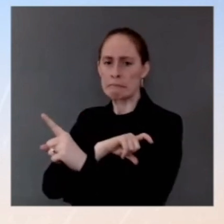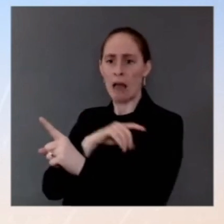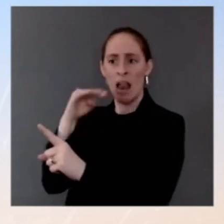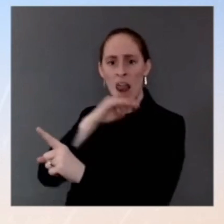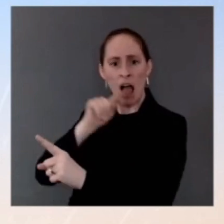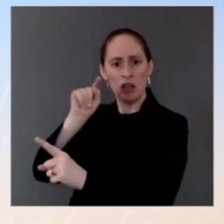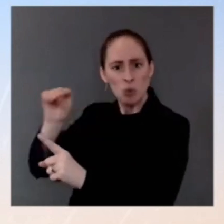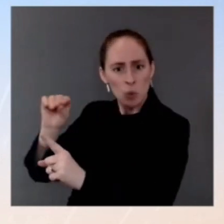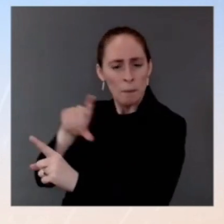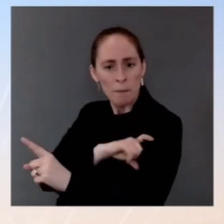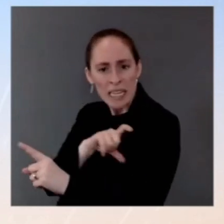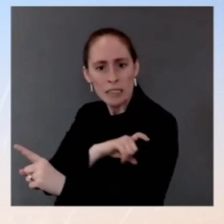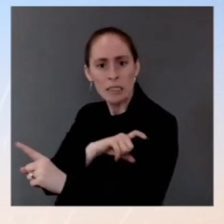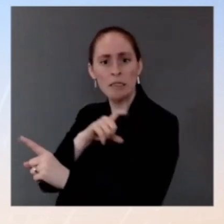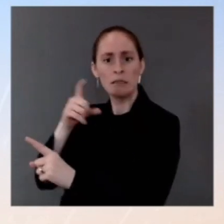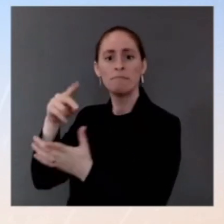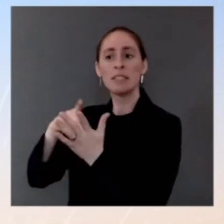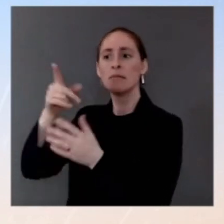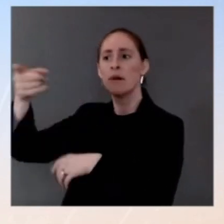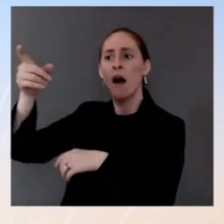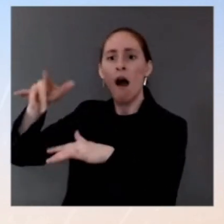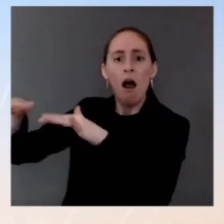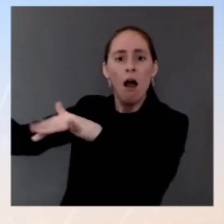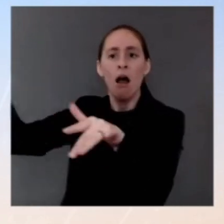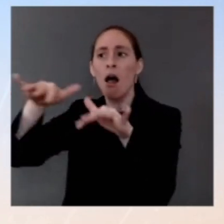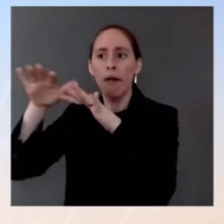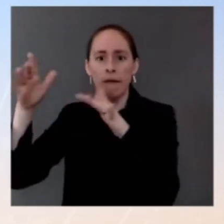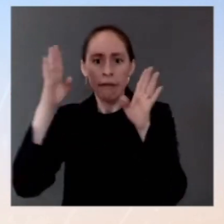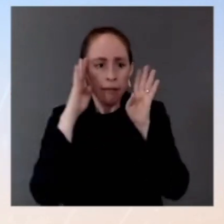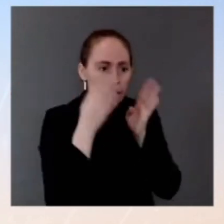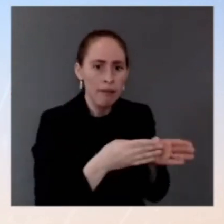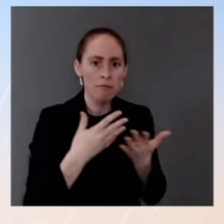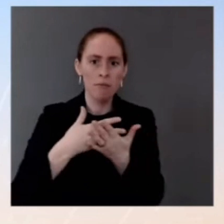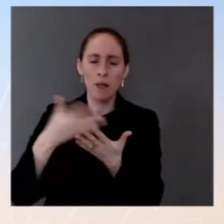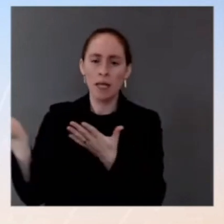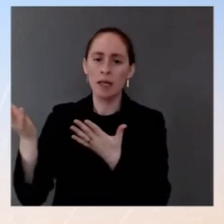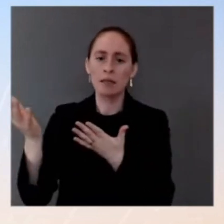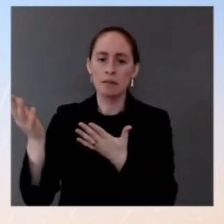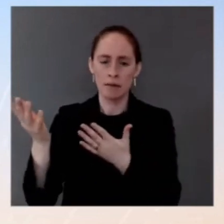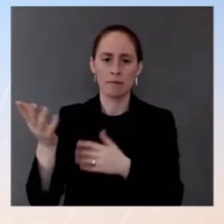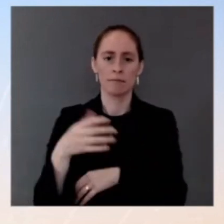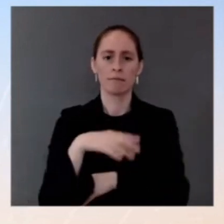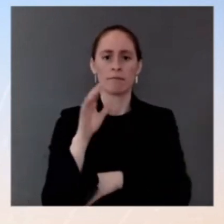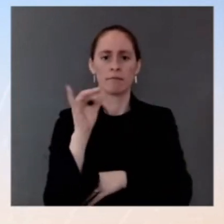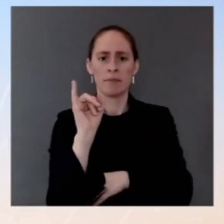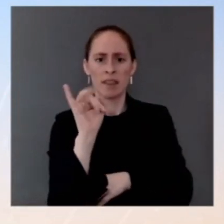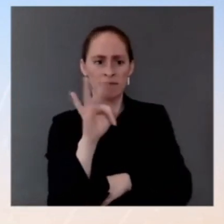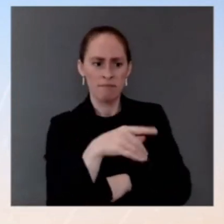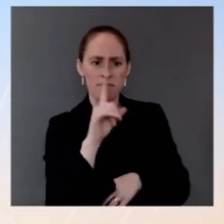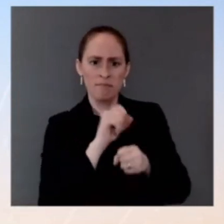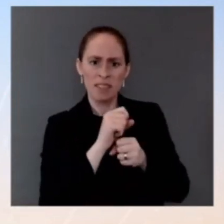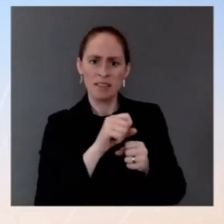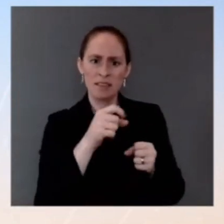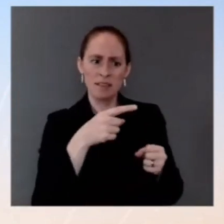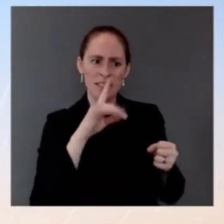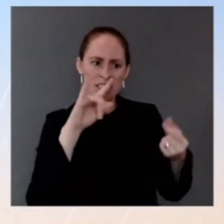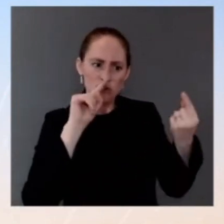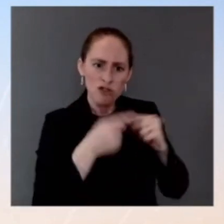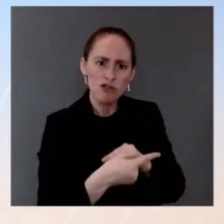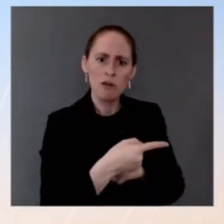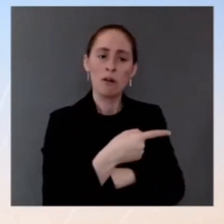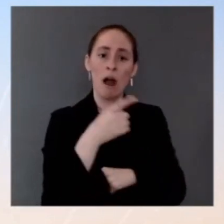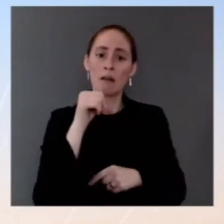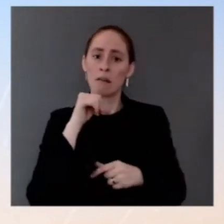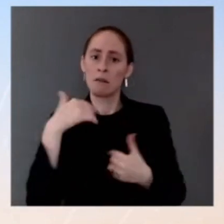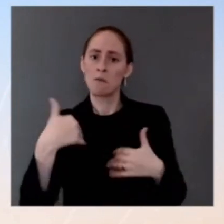for real victims to come forward and be believed. You know, if you look back at the time, it's also true and important to note that accusations of hate